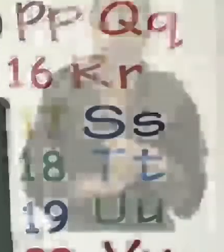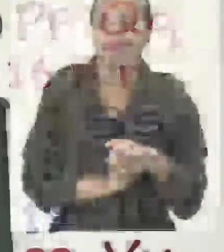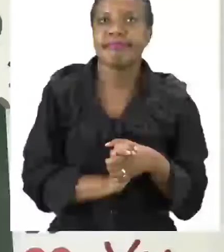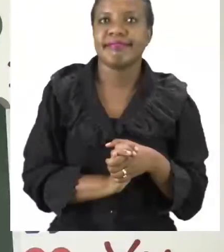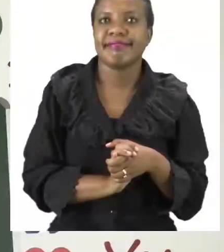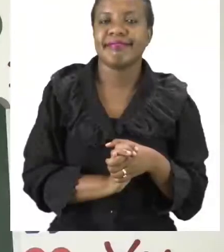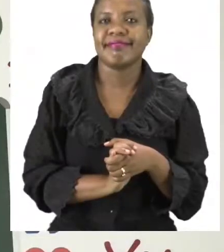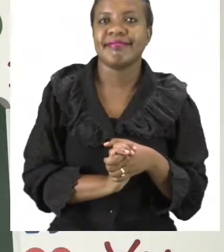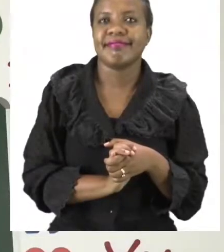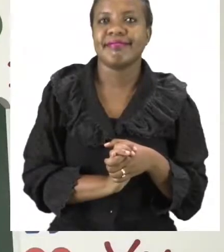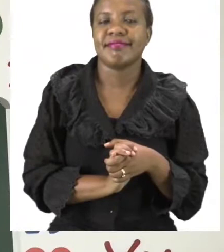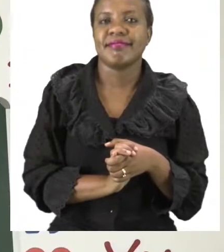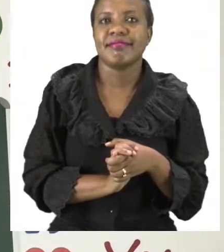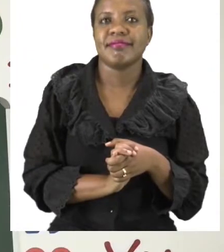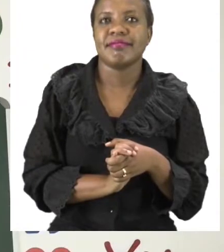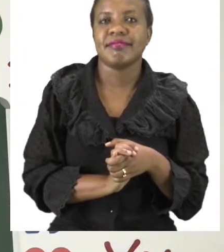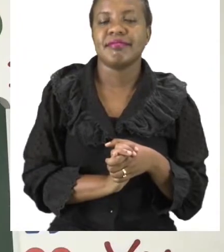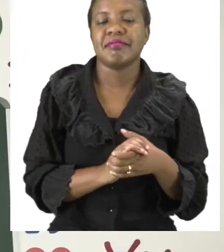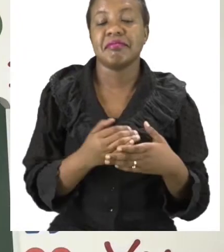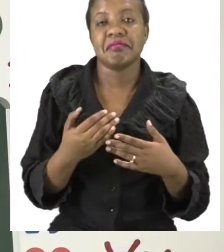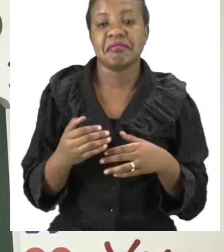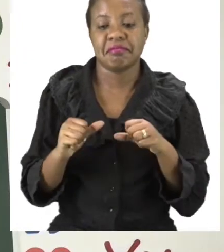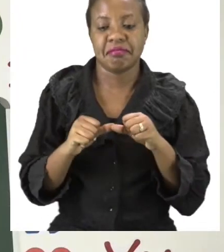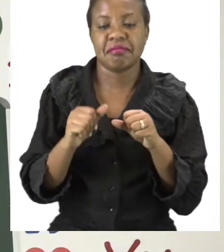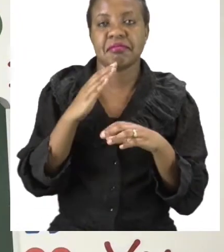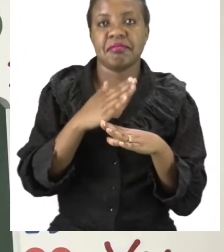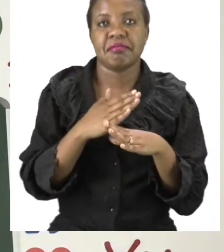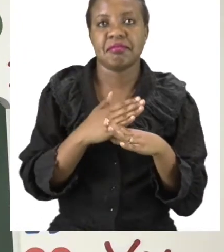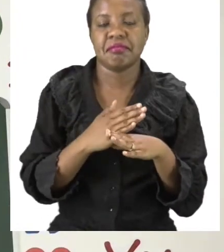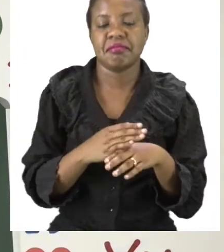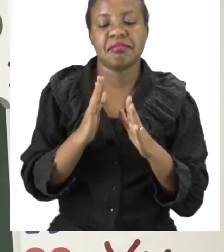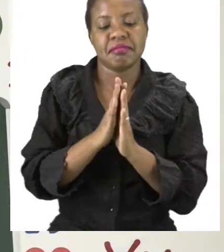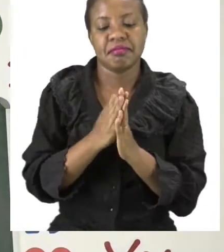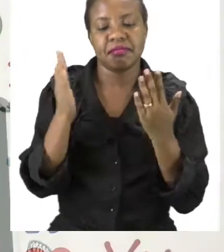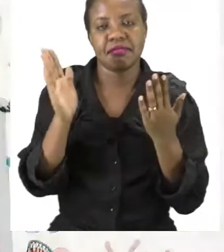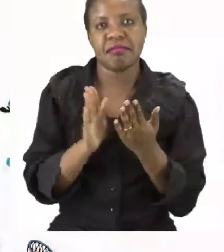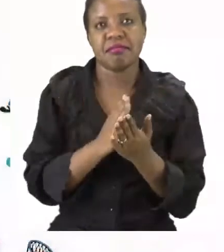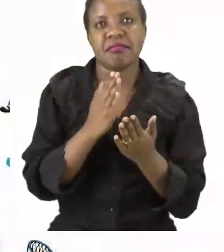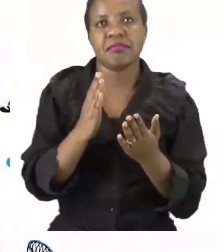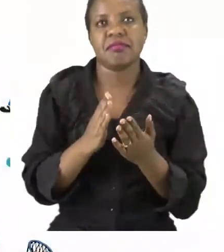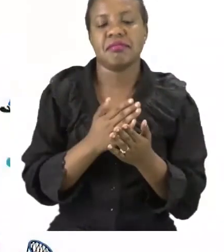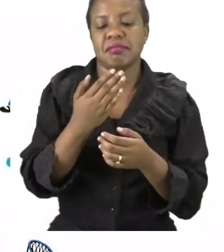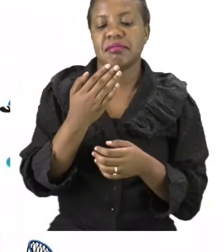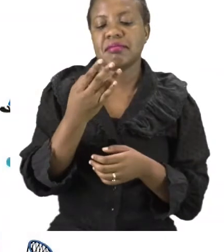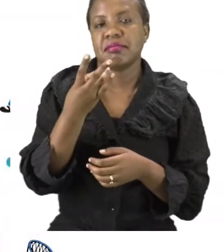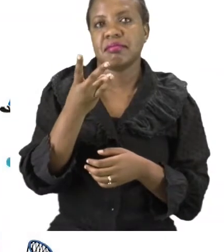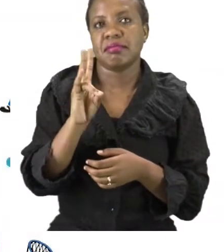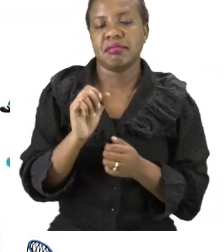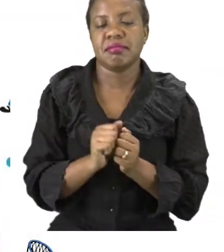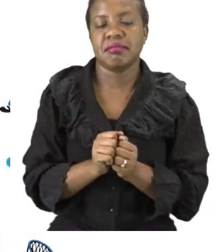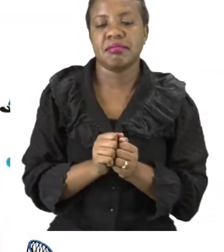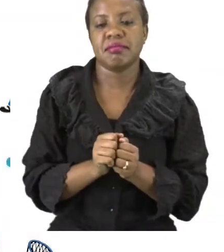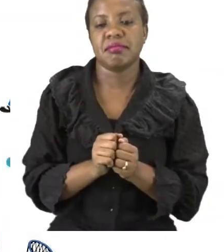For our next exercise boys and girls let us turn to page seven. On page seven